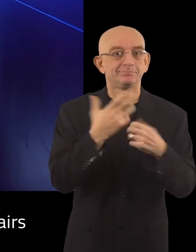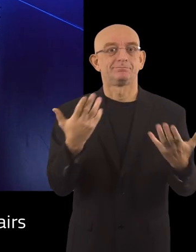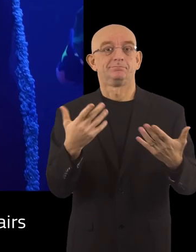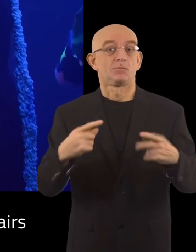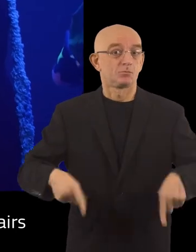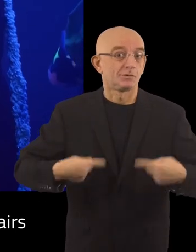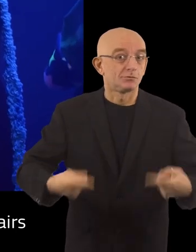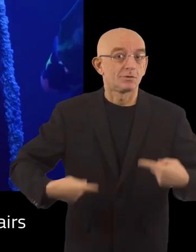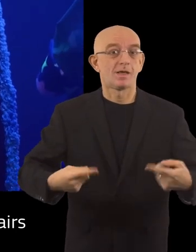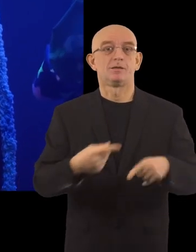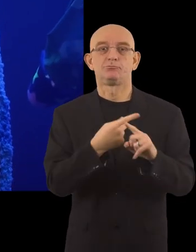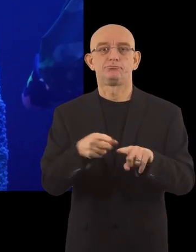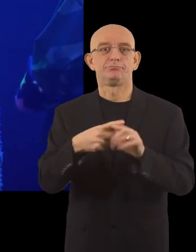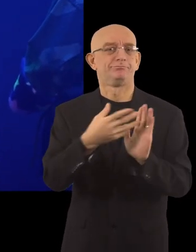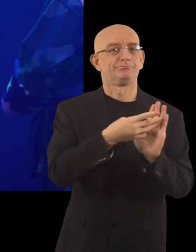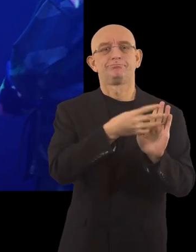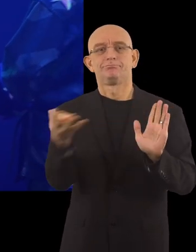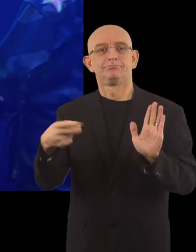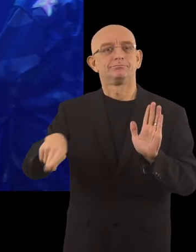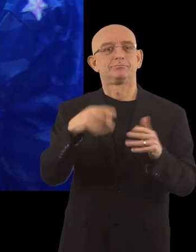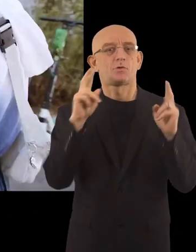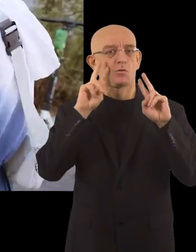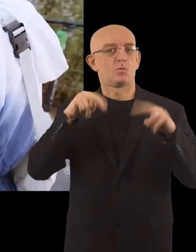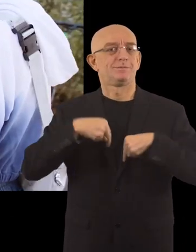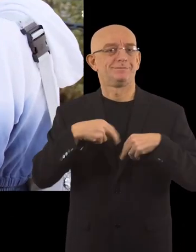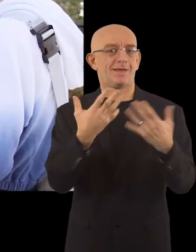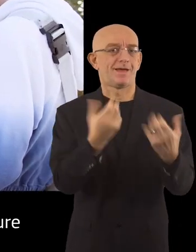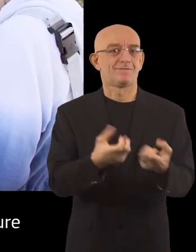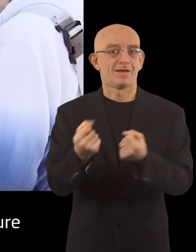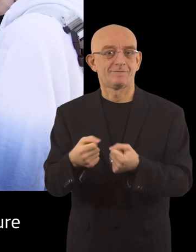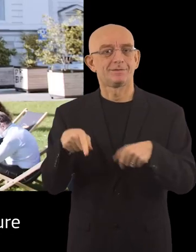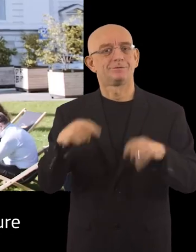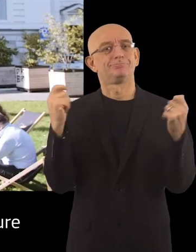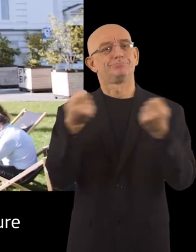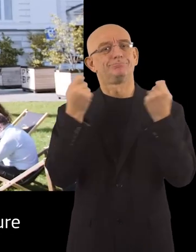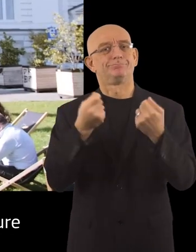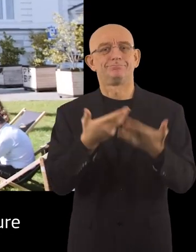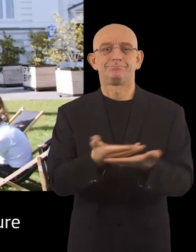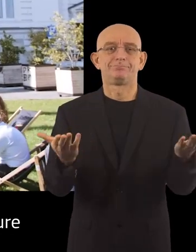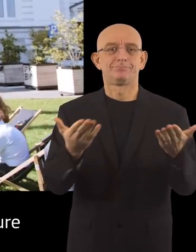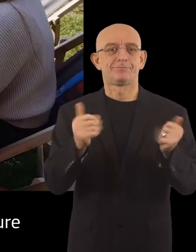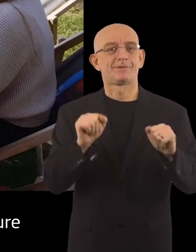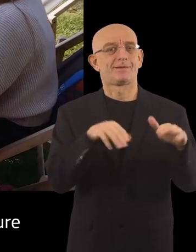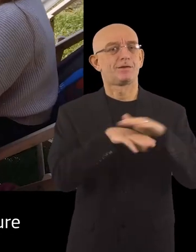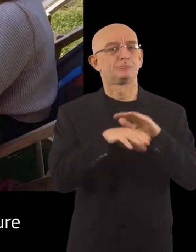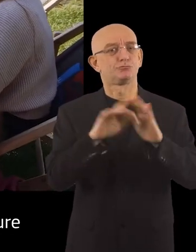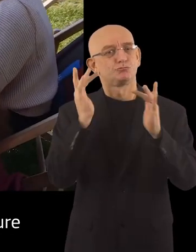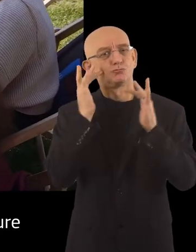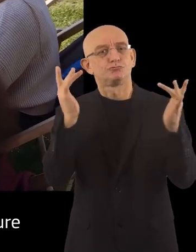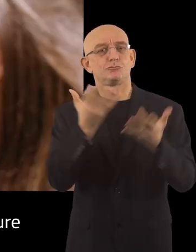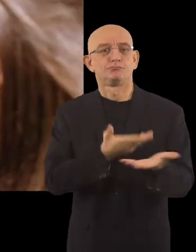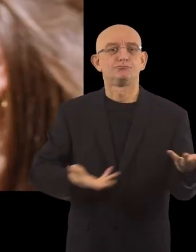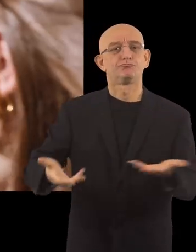Those who cannot see, those who cannot hear, those in wheelchairs or on the spectrum of autism. This is our